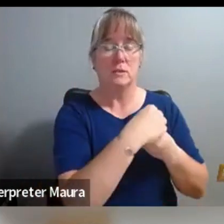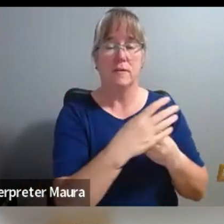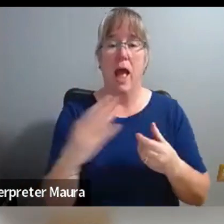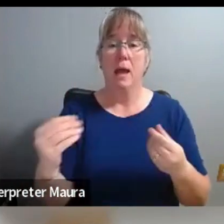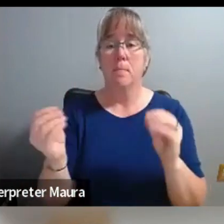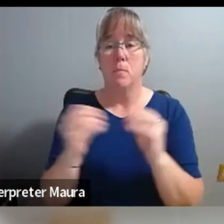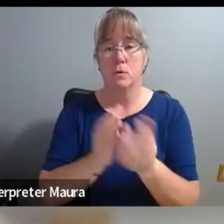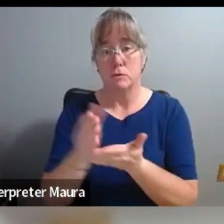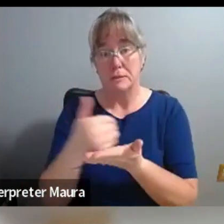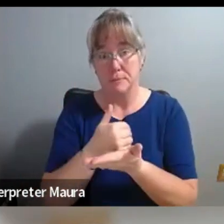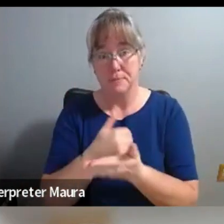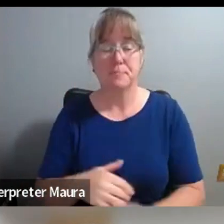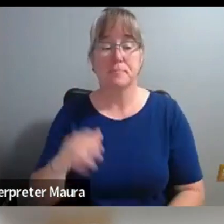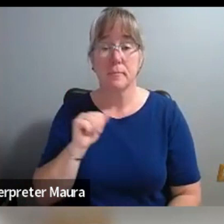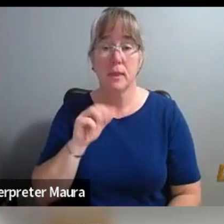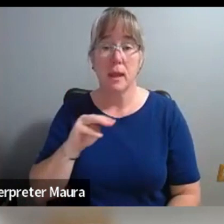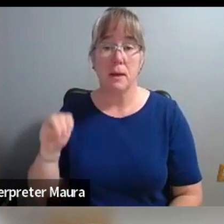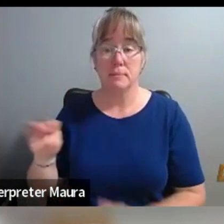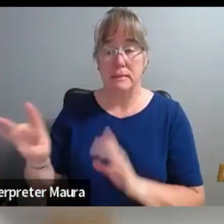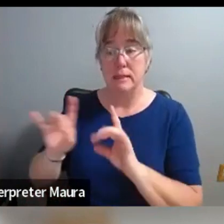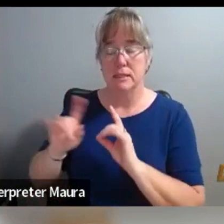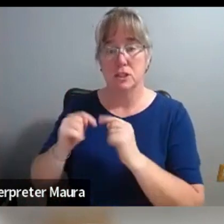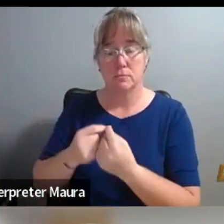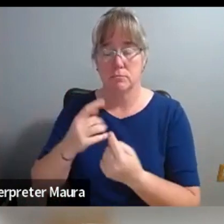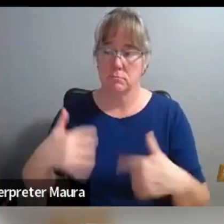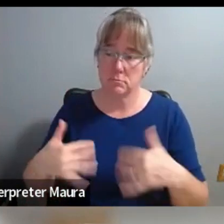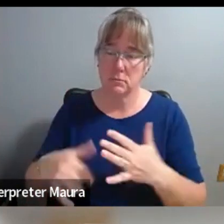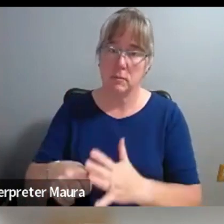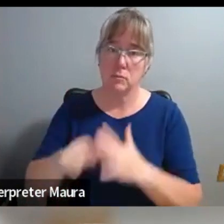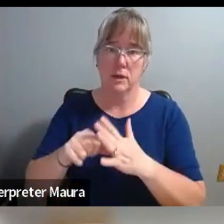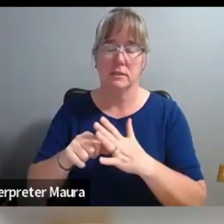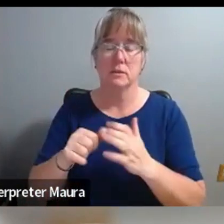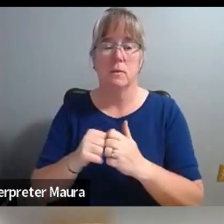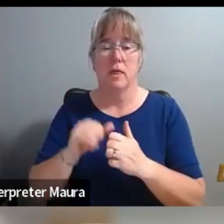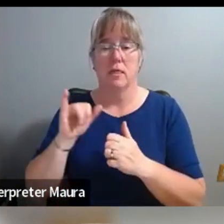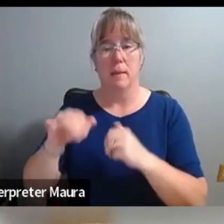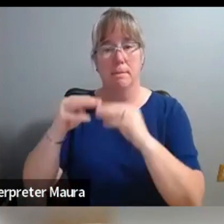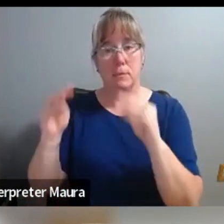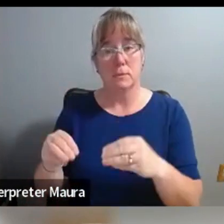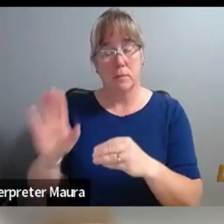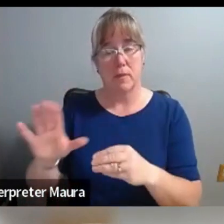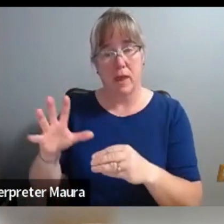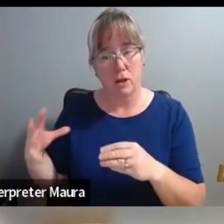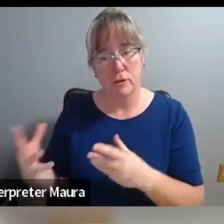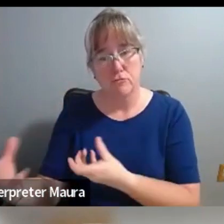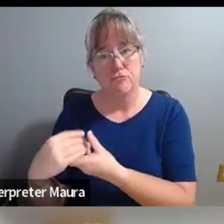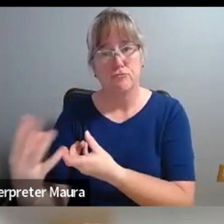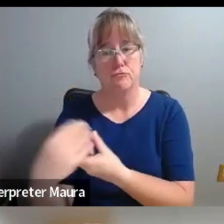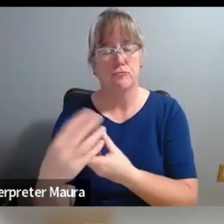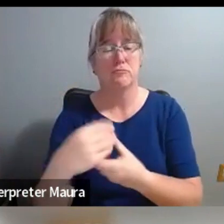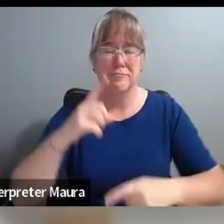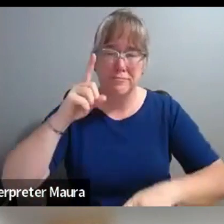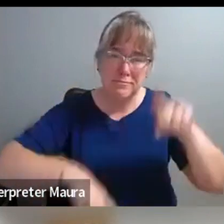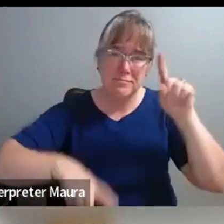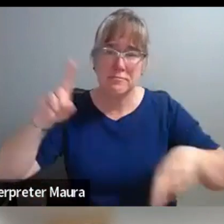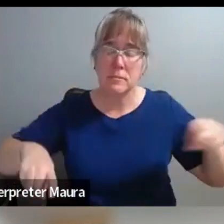The AMM selection team was impressed especially by the museum's engagement of many community voices